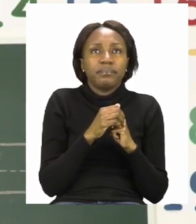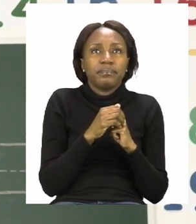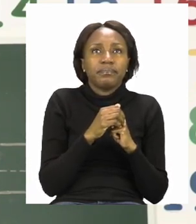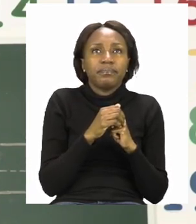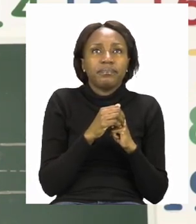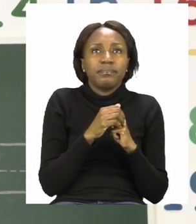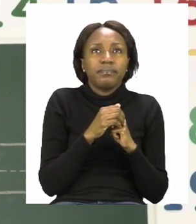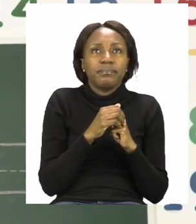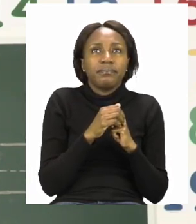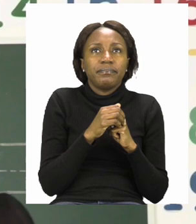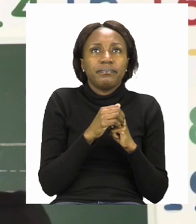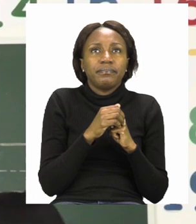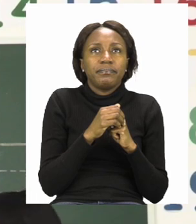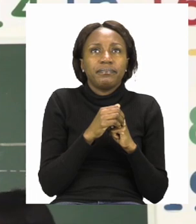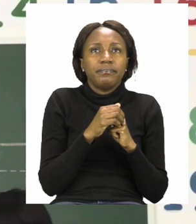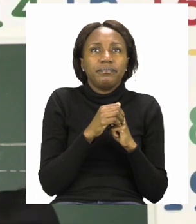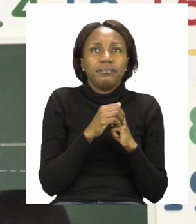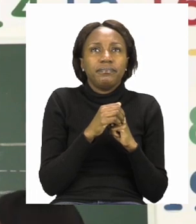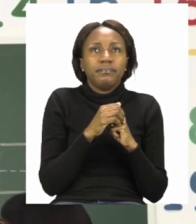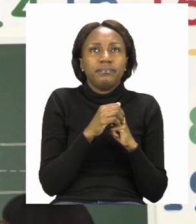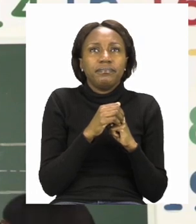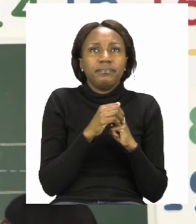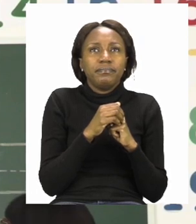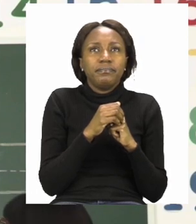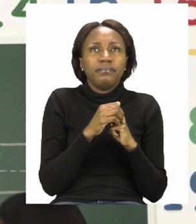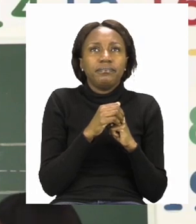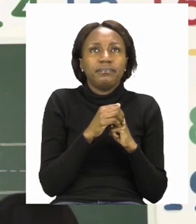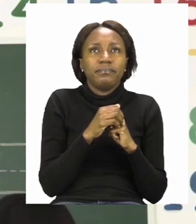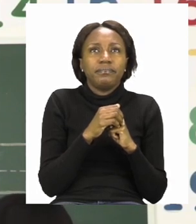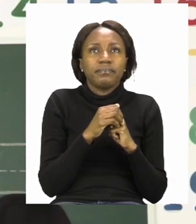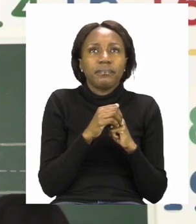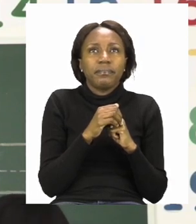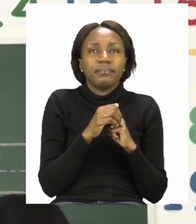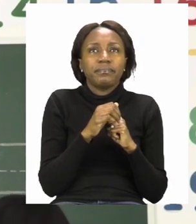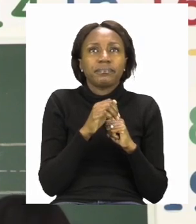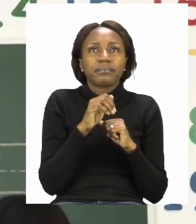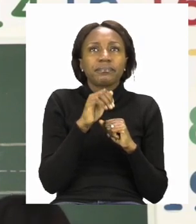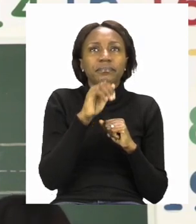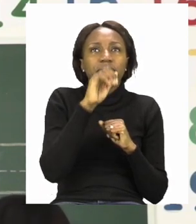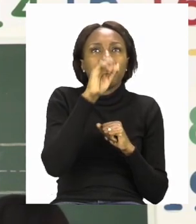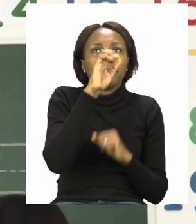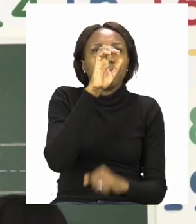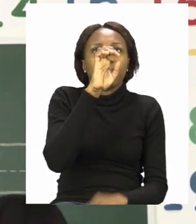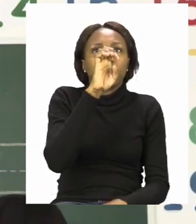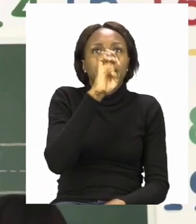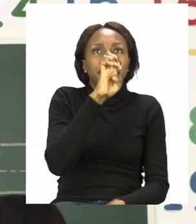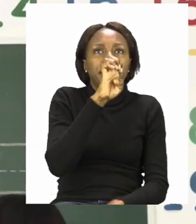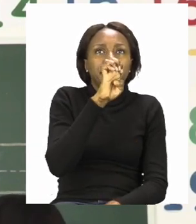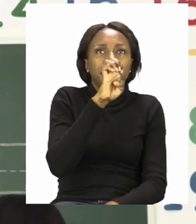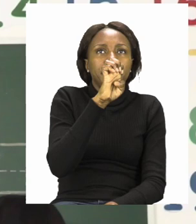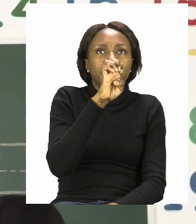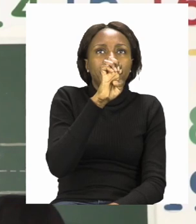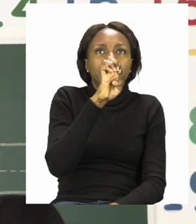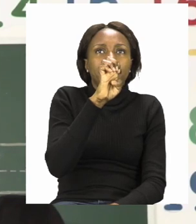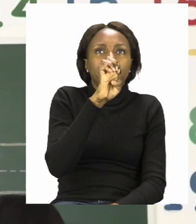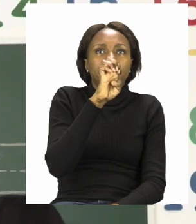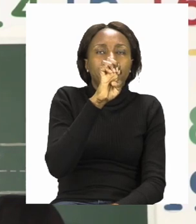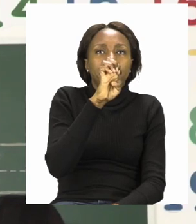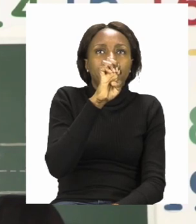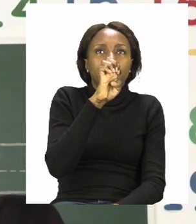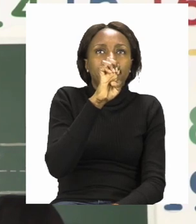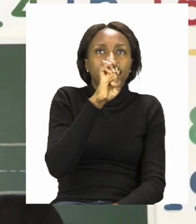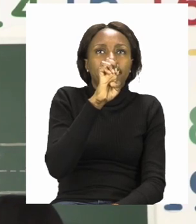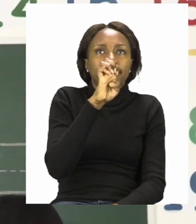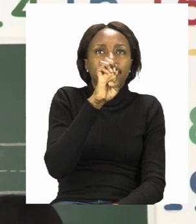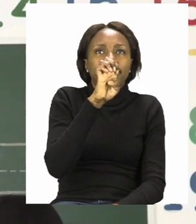But for you, we are going to make it a small letter E. So, we are going to start small letter E. We go down,